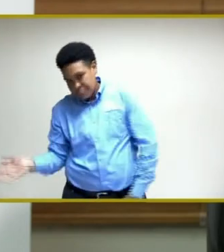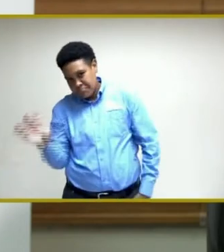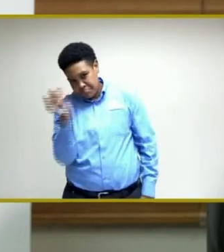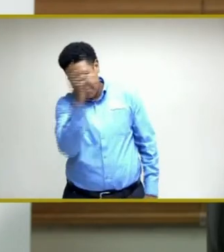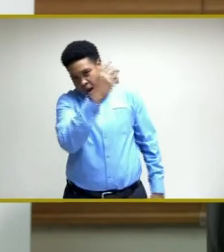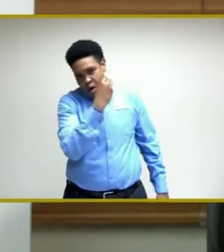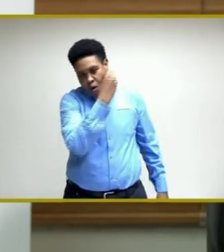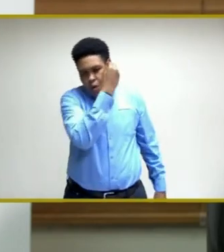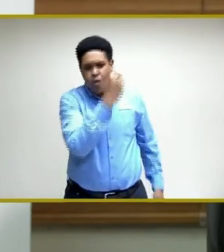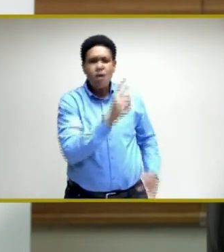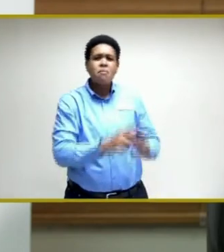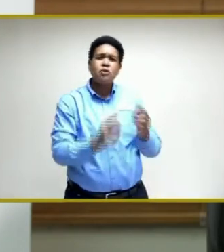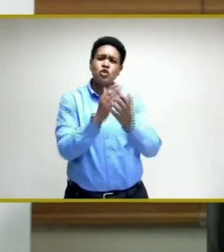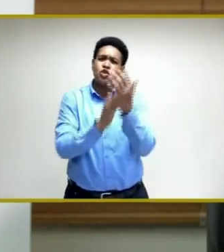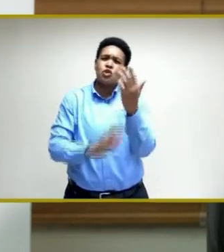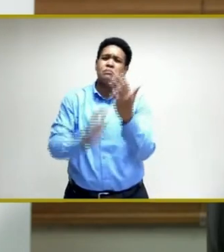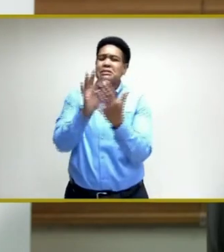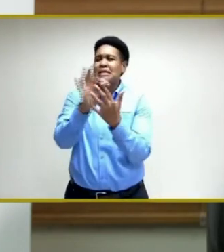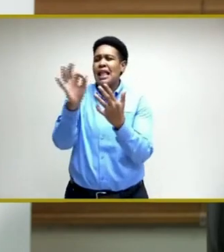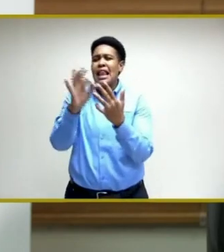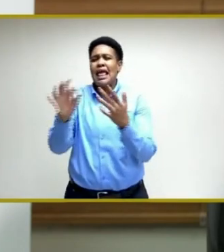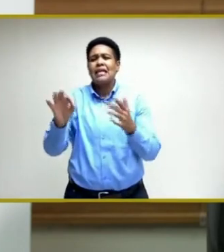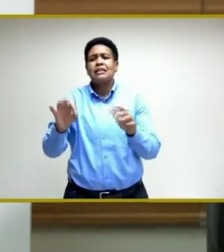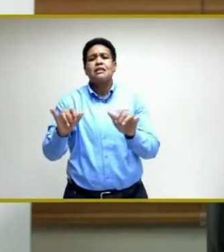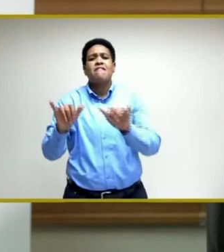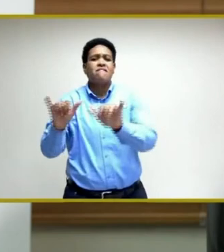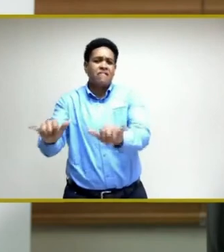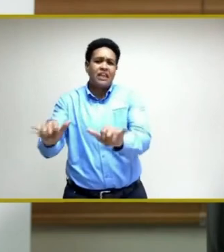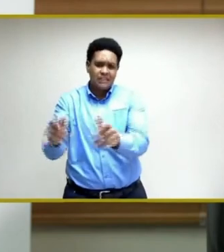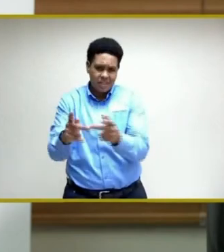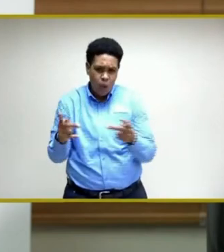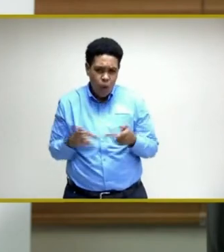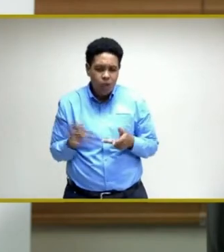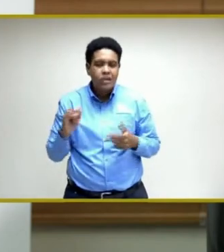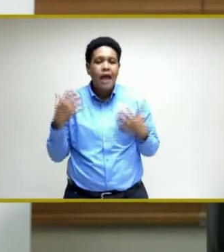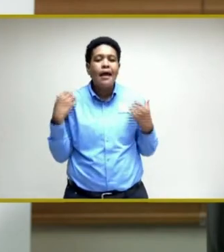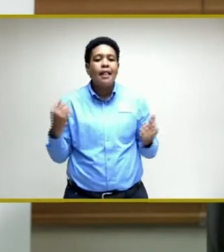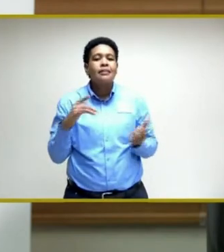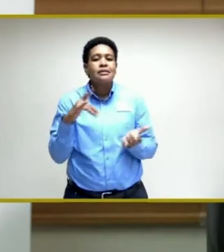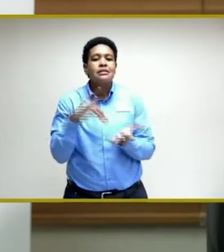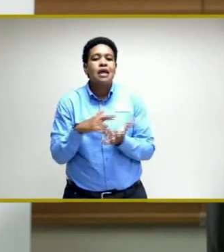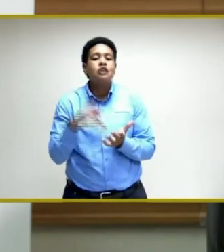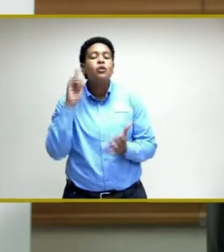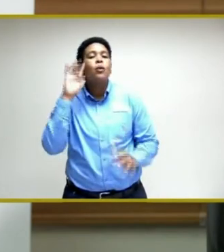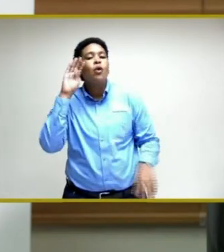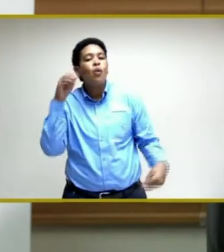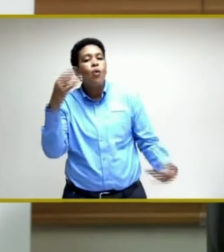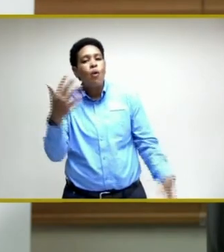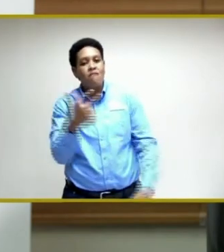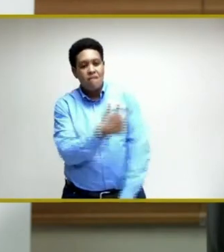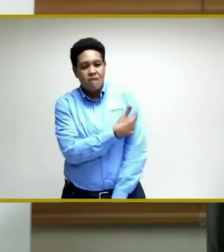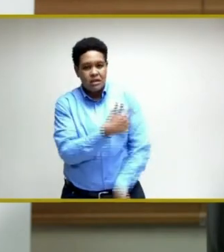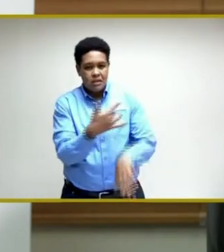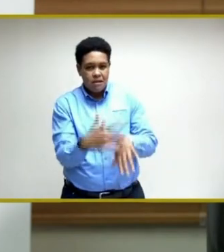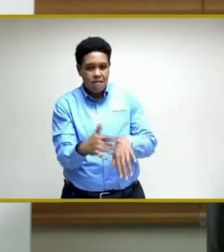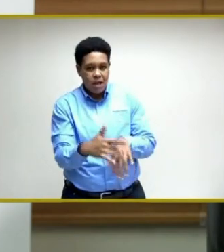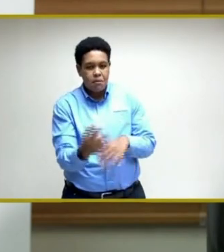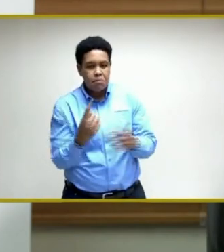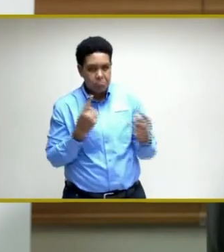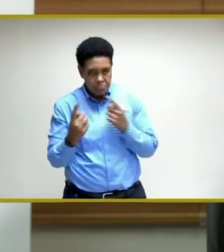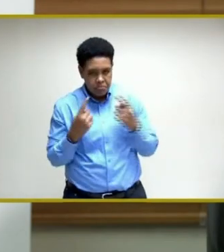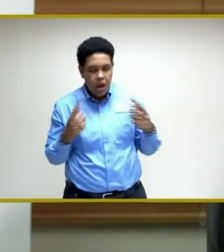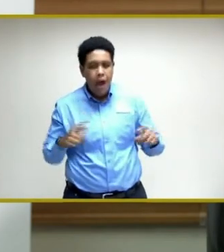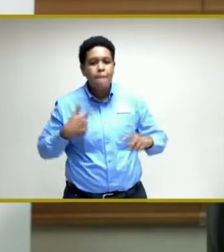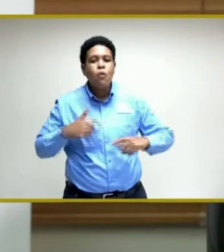selected fixed sites, health centers primarily, that would offer vaccines. We're